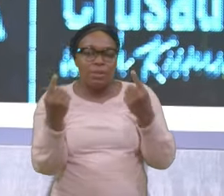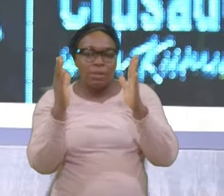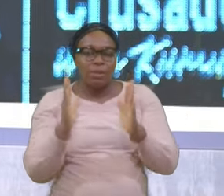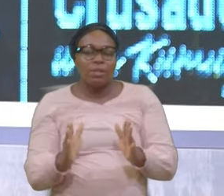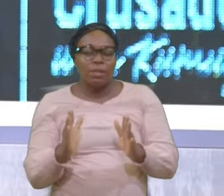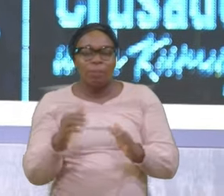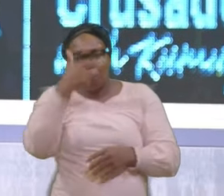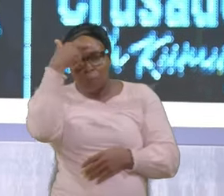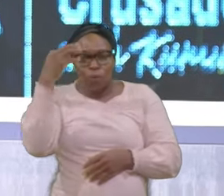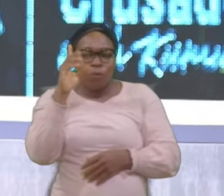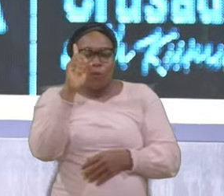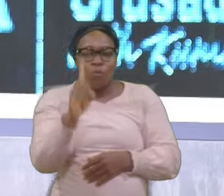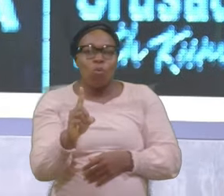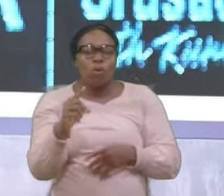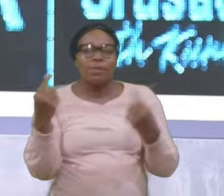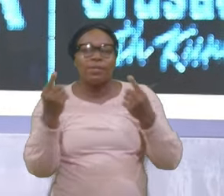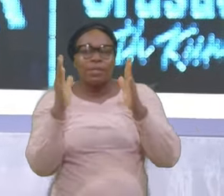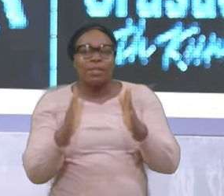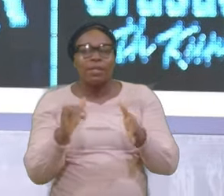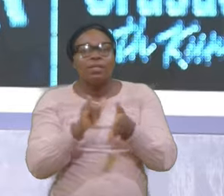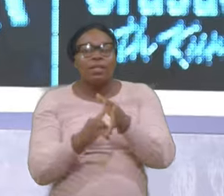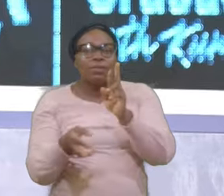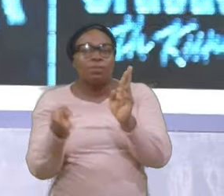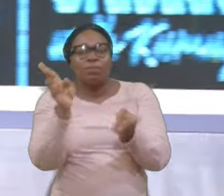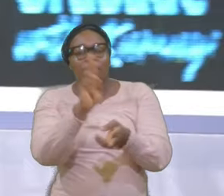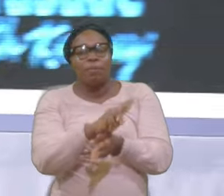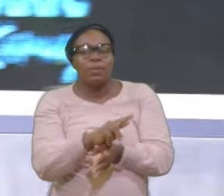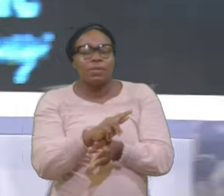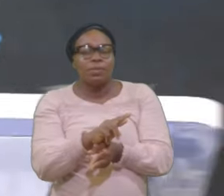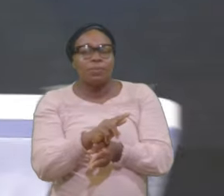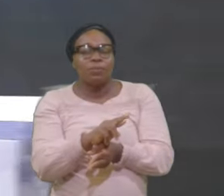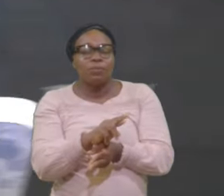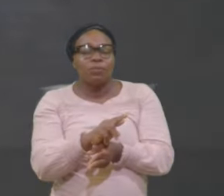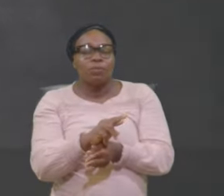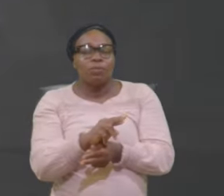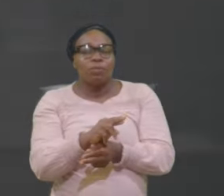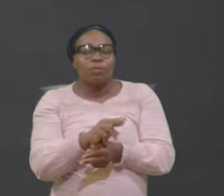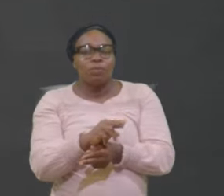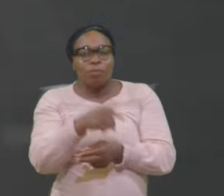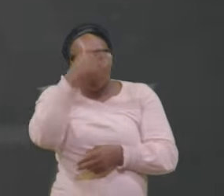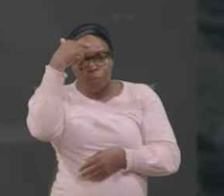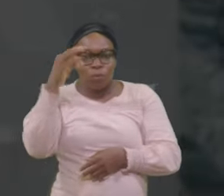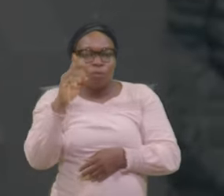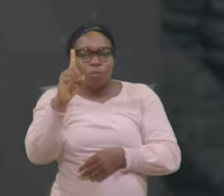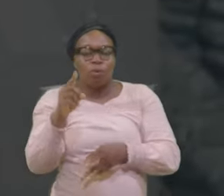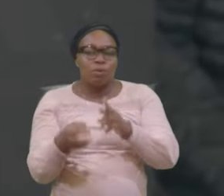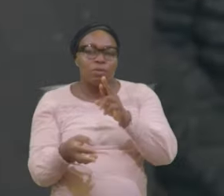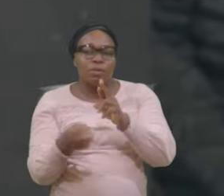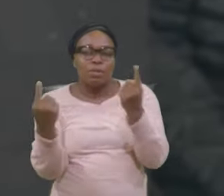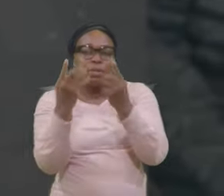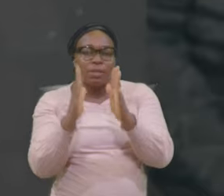sinner That repenteth Over one sinner That returns Over one sinner